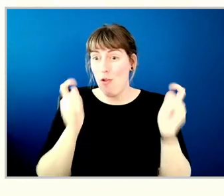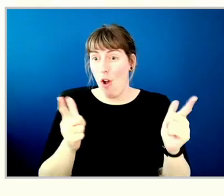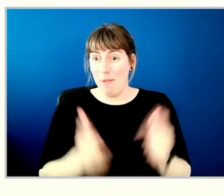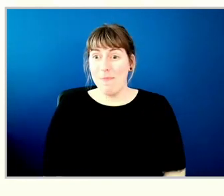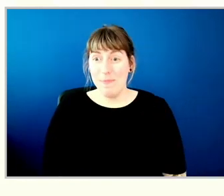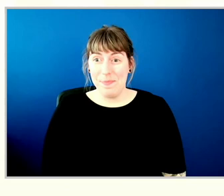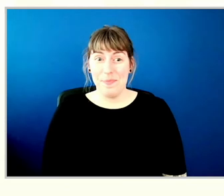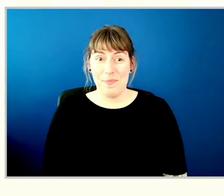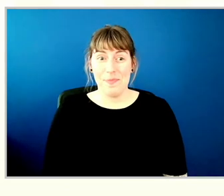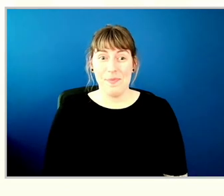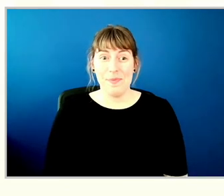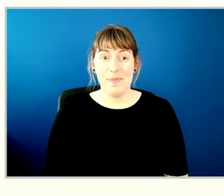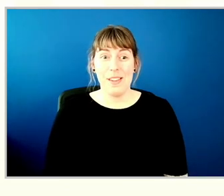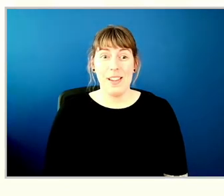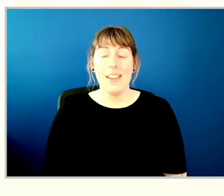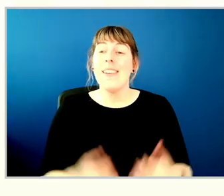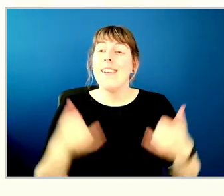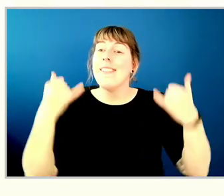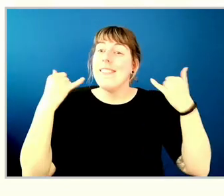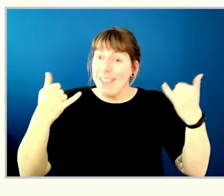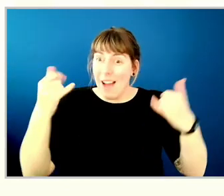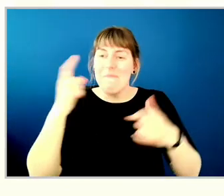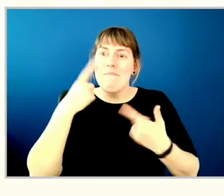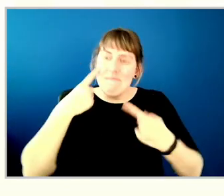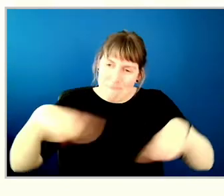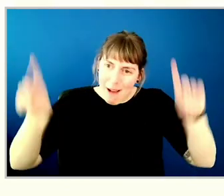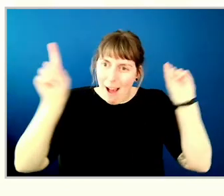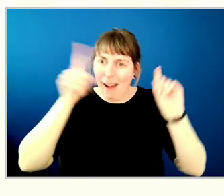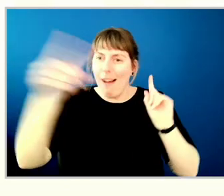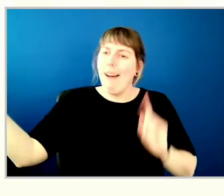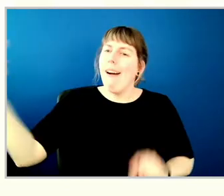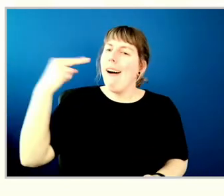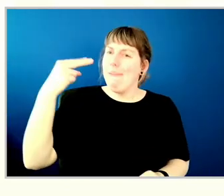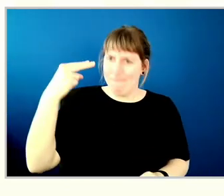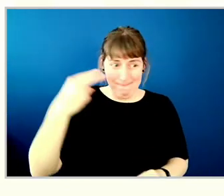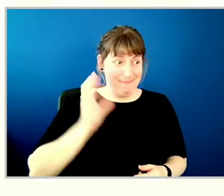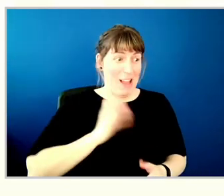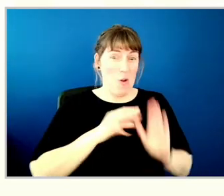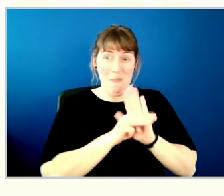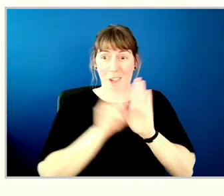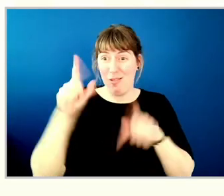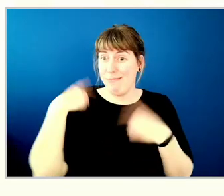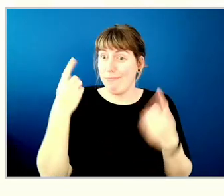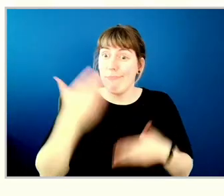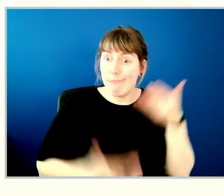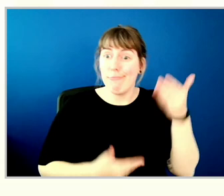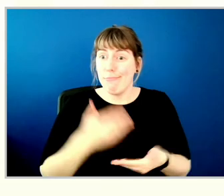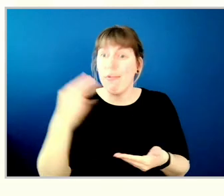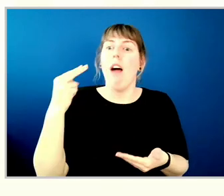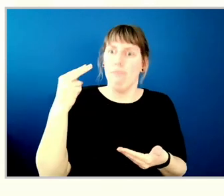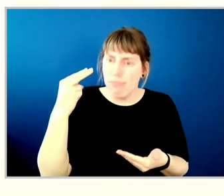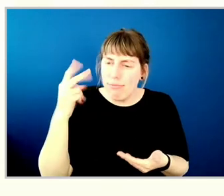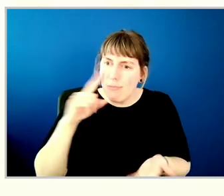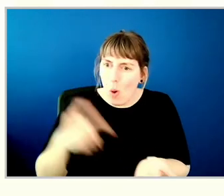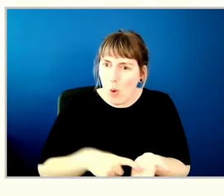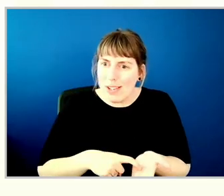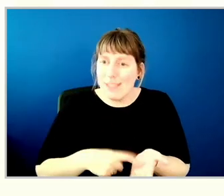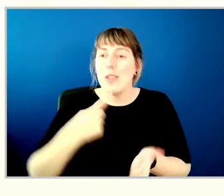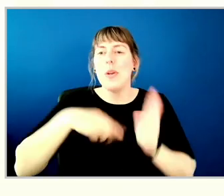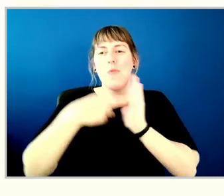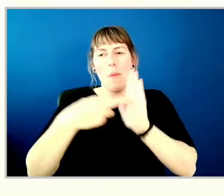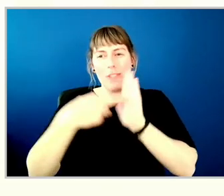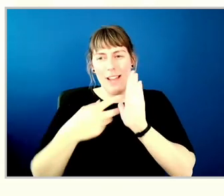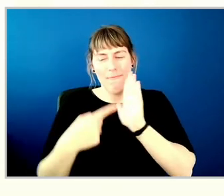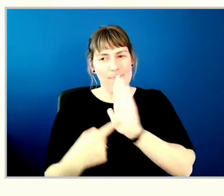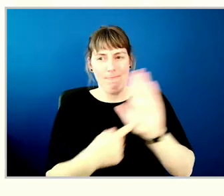The world is finally taking notice of a model that we have espoused for many years. And as a result, we represent a clear,